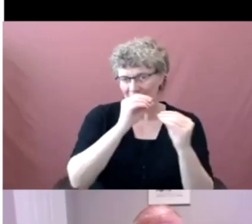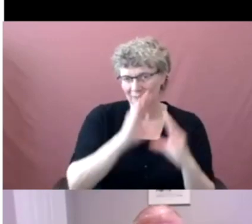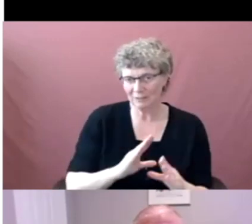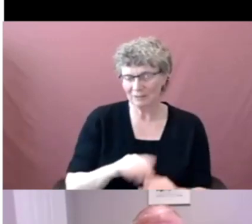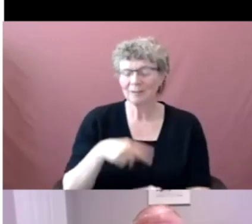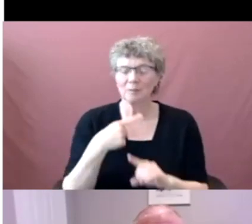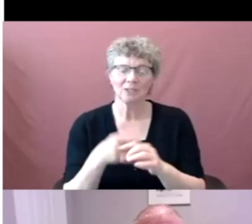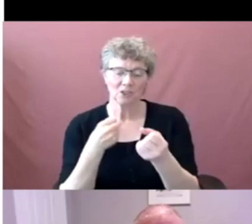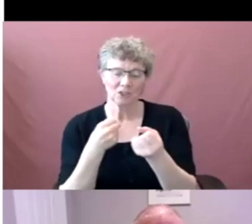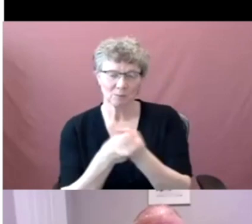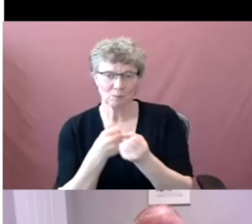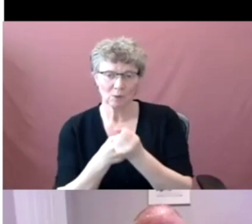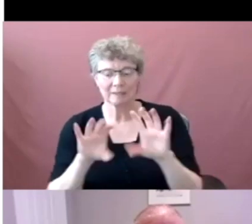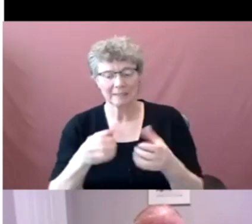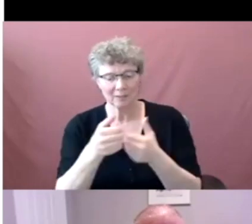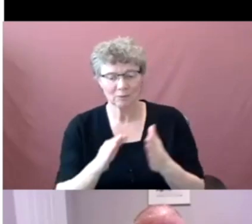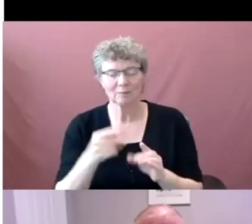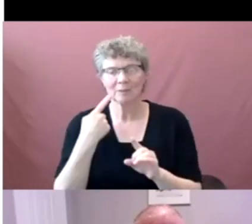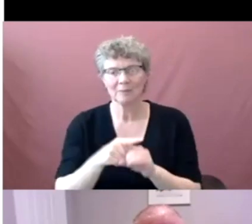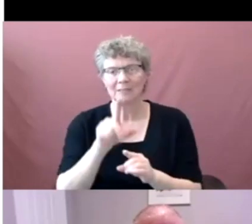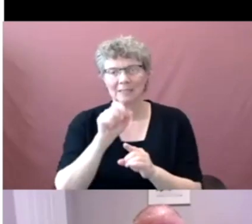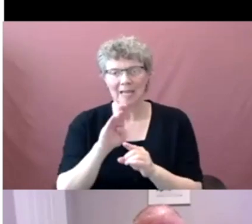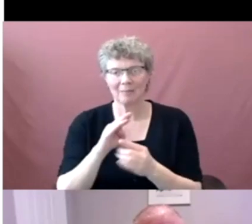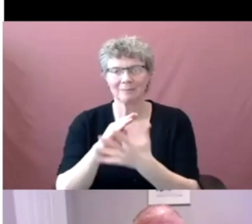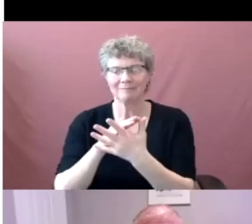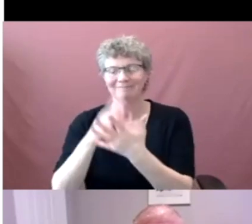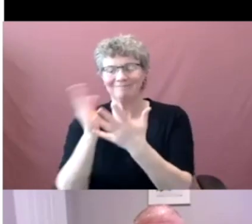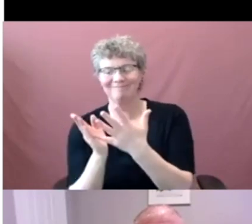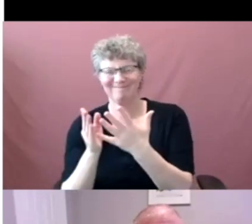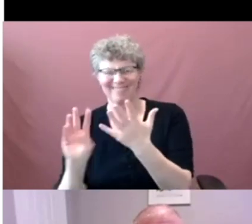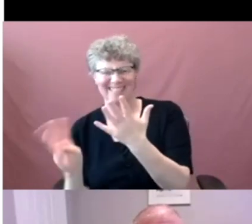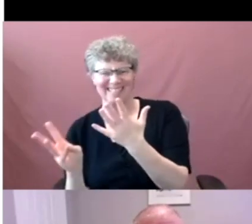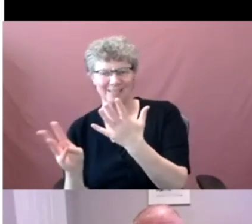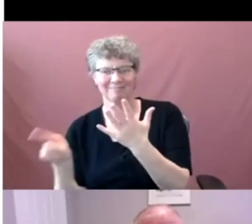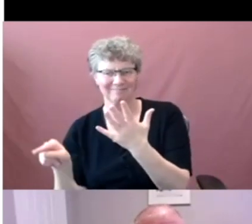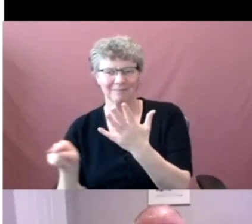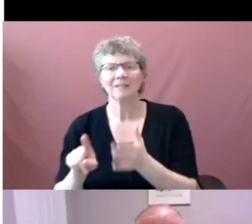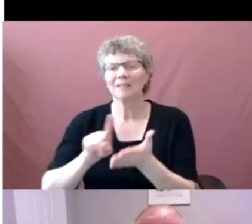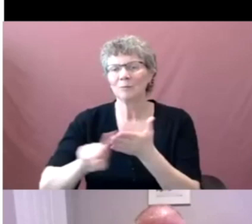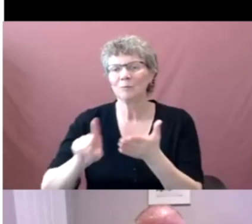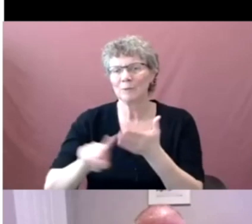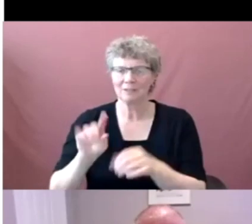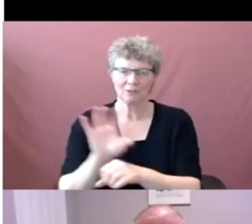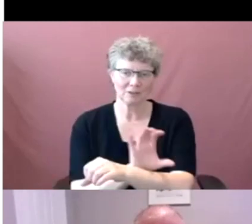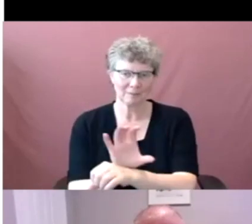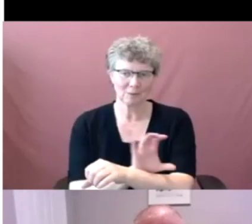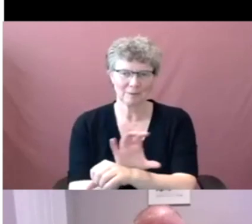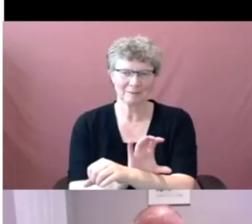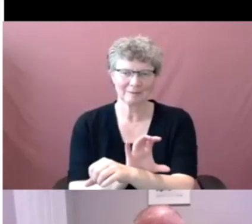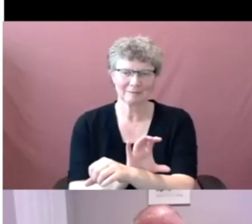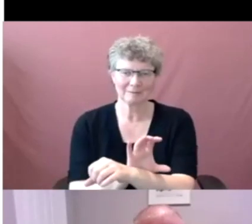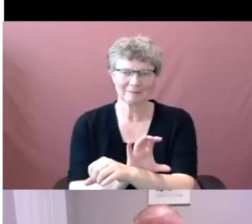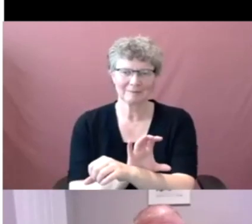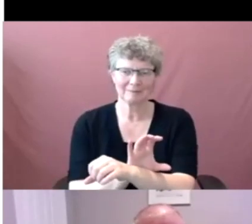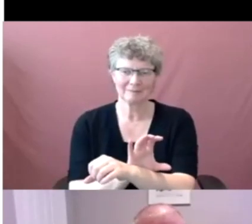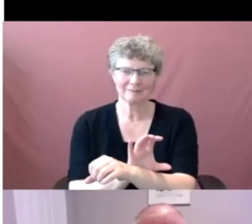And then finally, furthest over on the right is research computing, and that's perhaps best known for support of